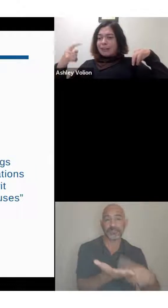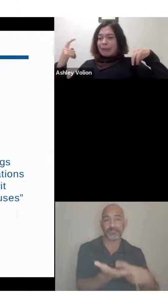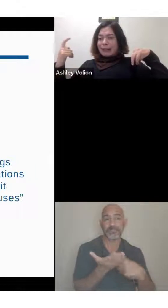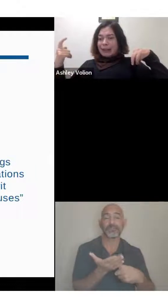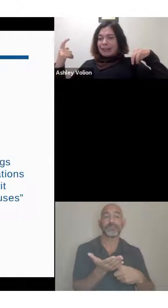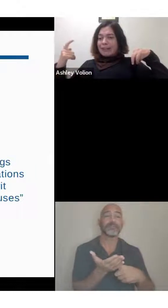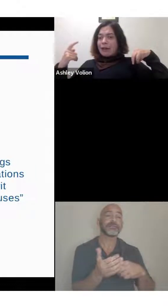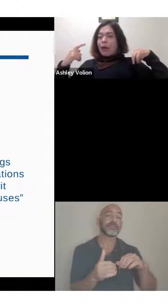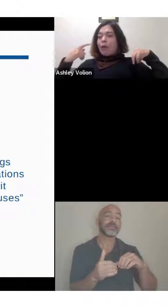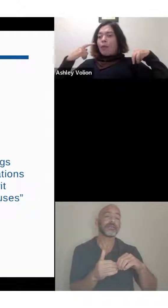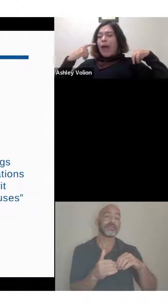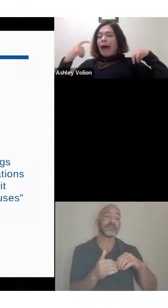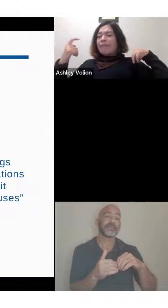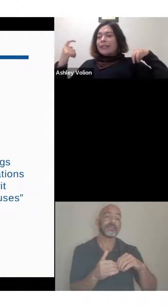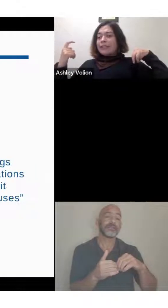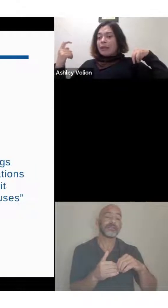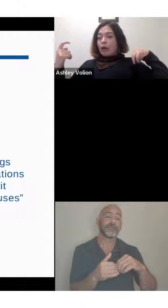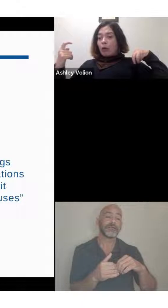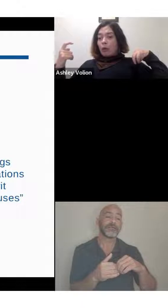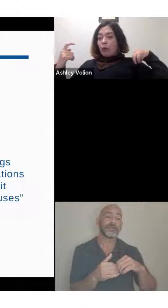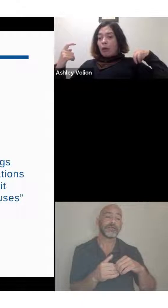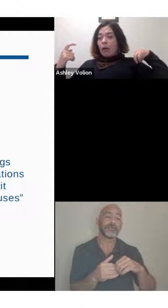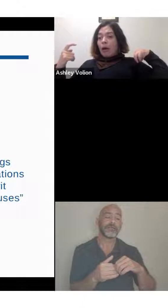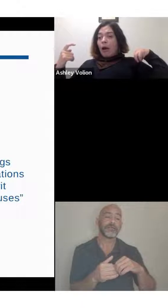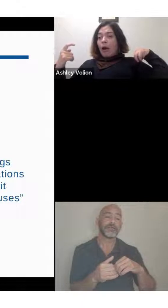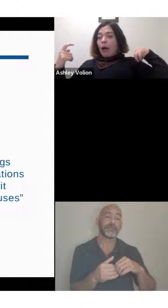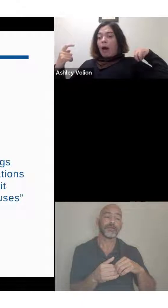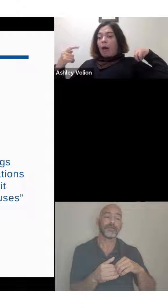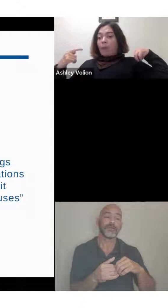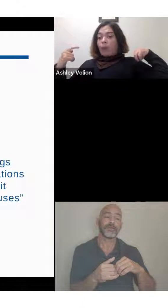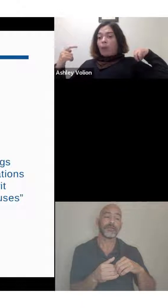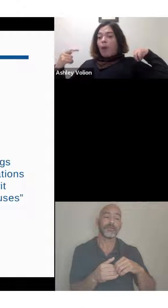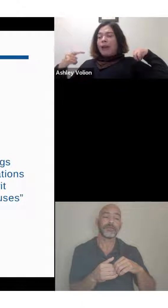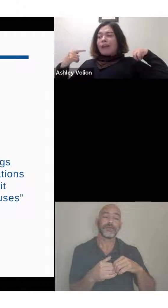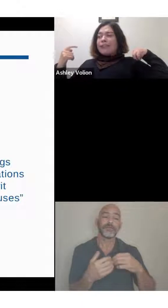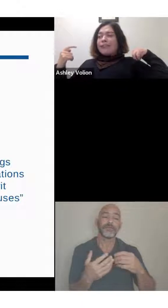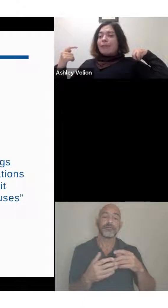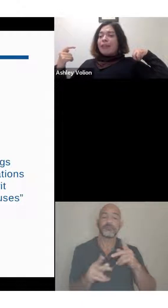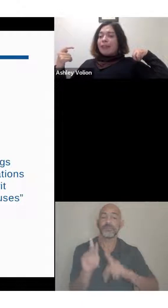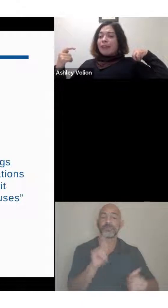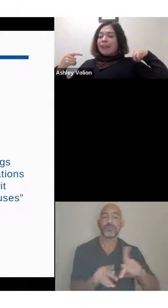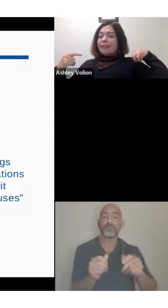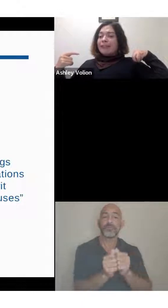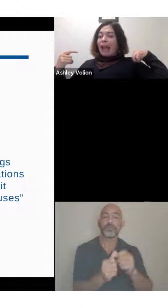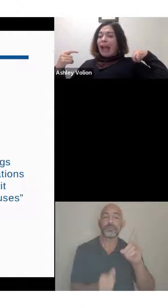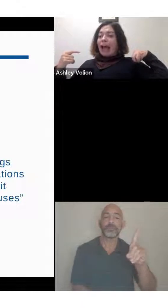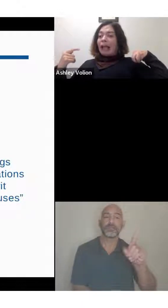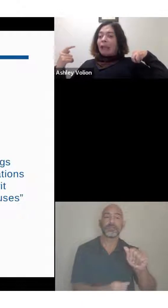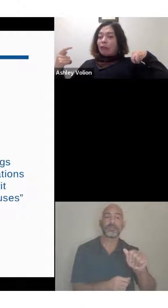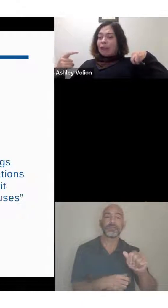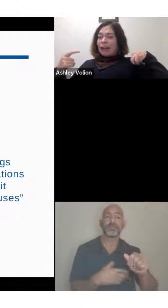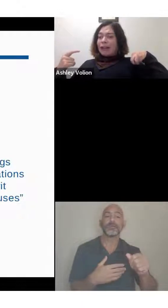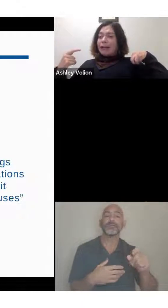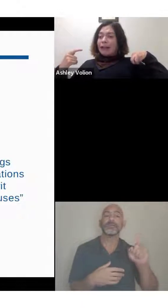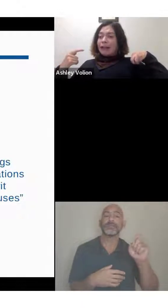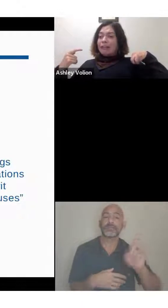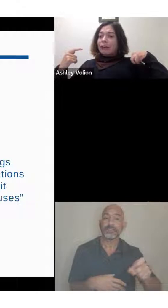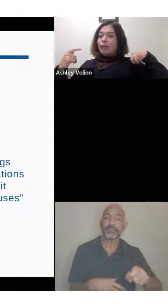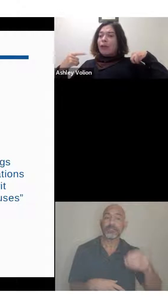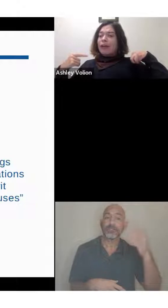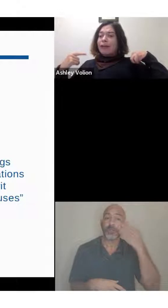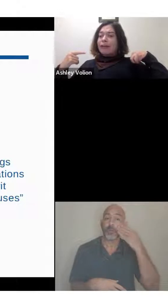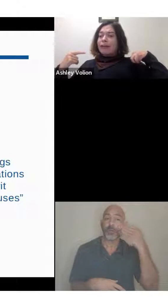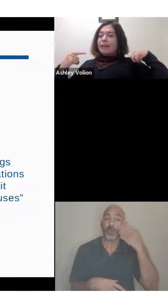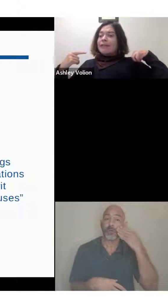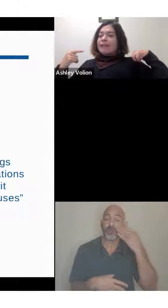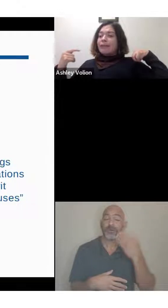disabilities, we have to know what are some of the things that got ingrained in us